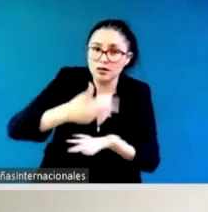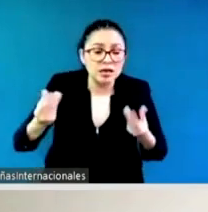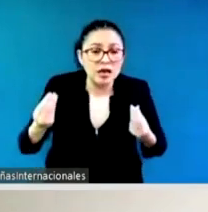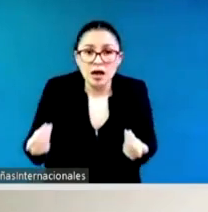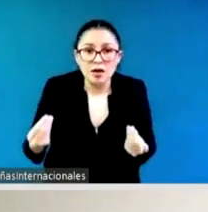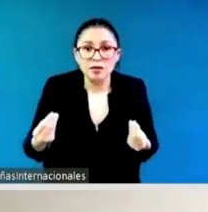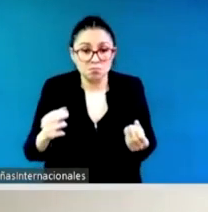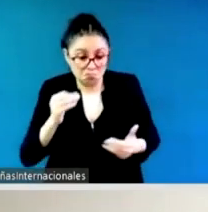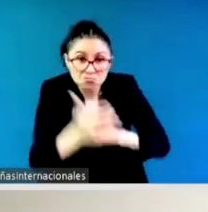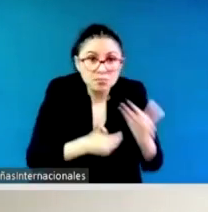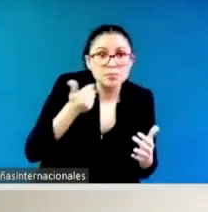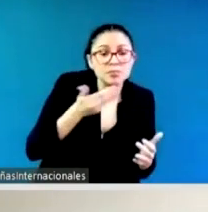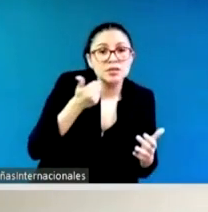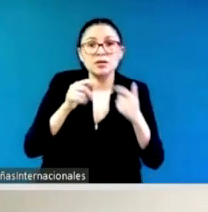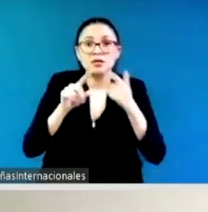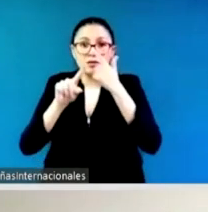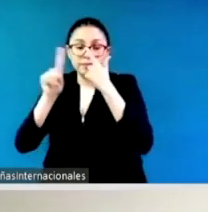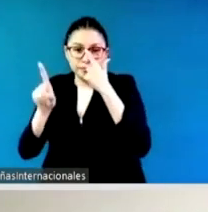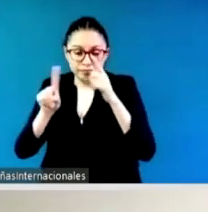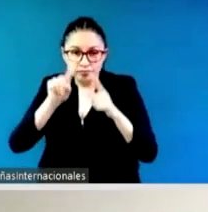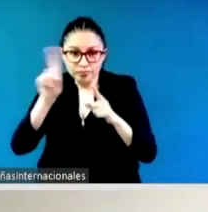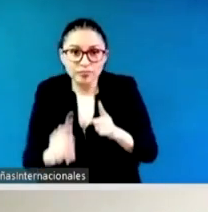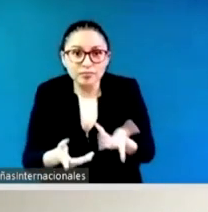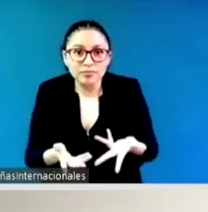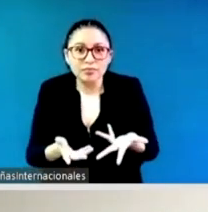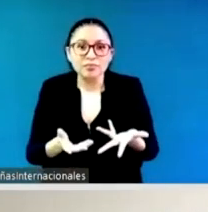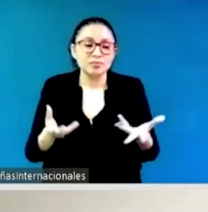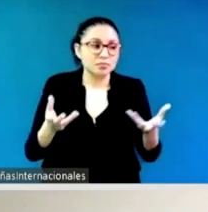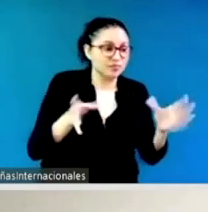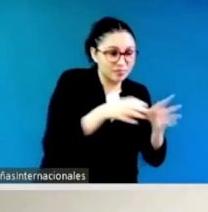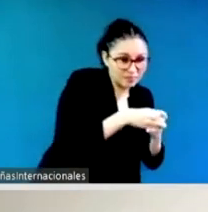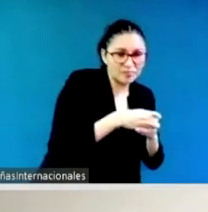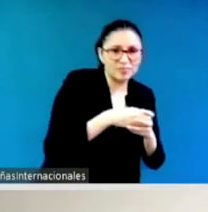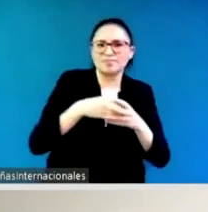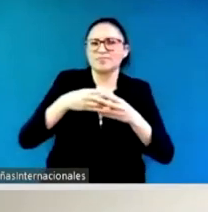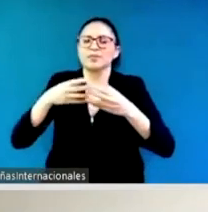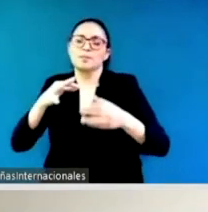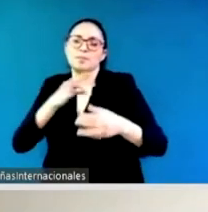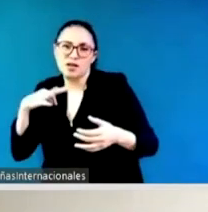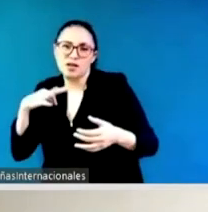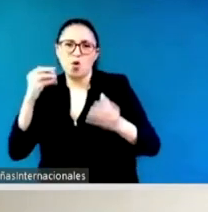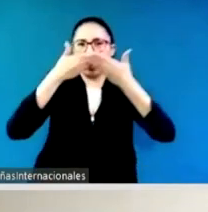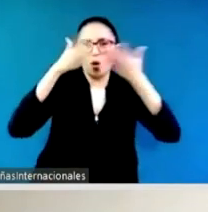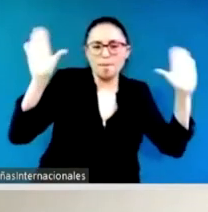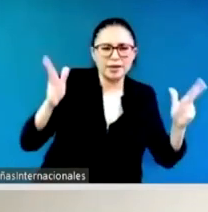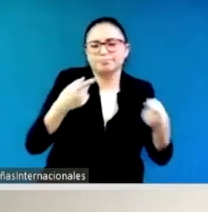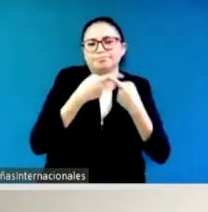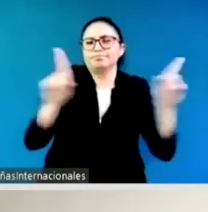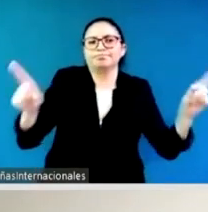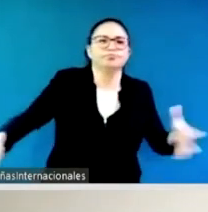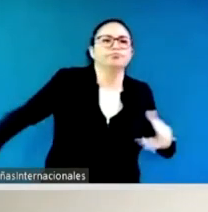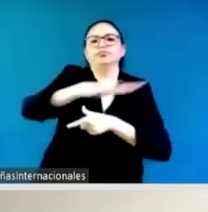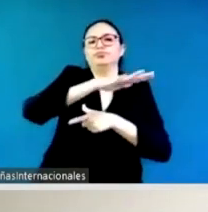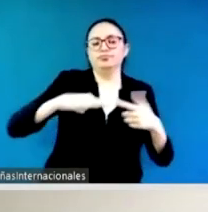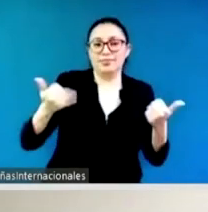effective in that space so i mean i think in terms of the blueprint we definitely put in place um you know just some elements in terms of how we get